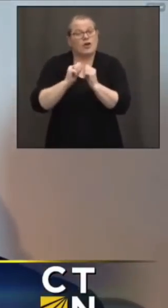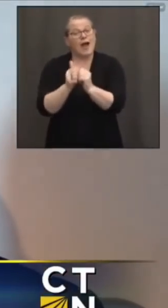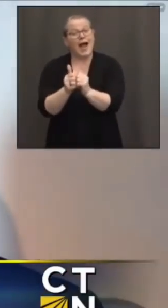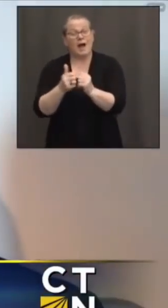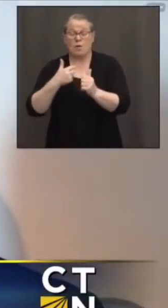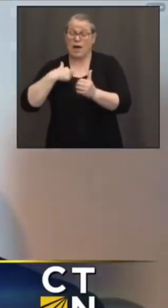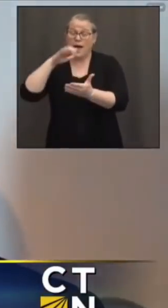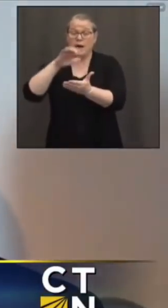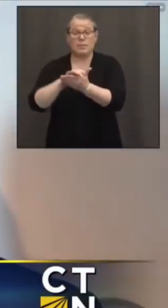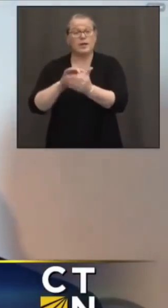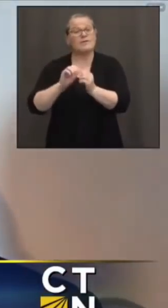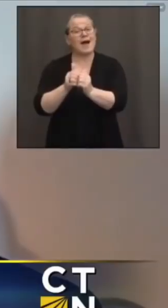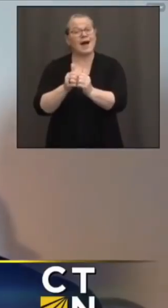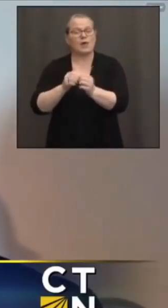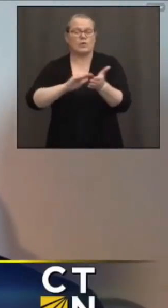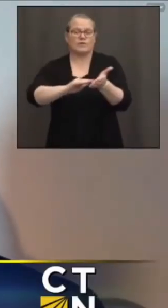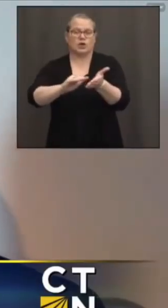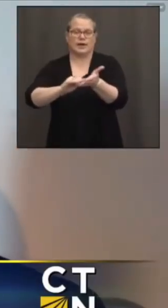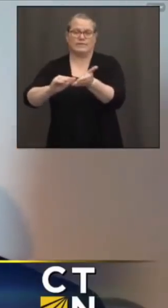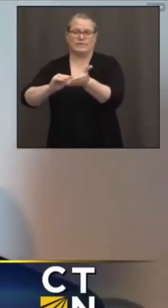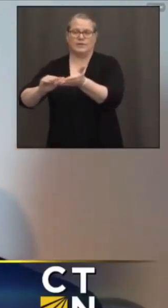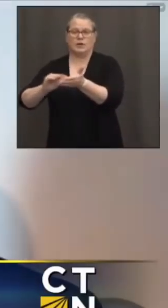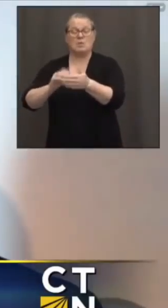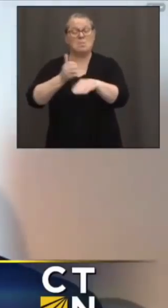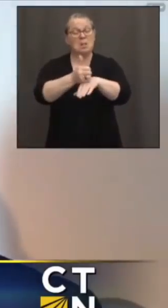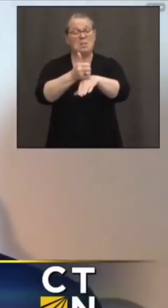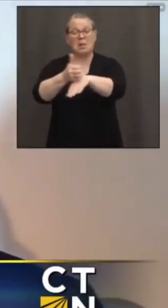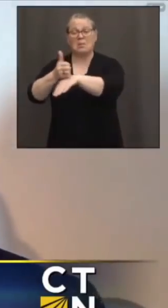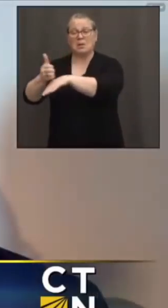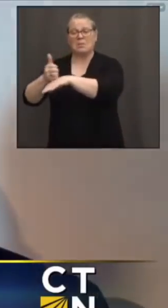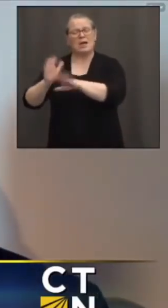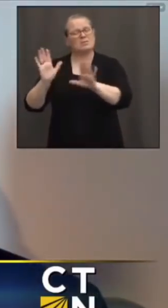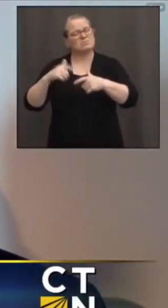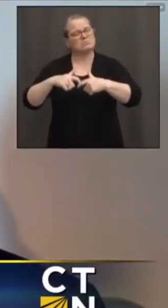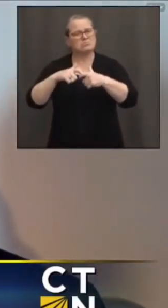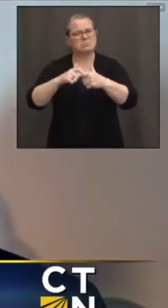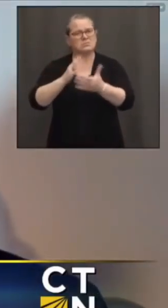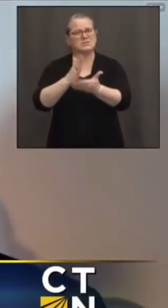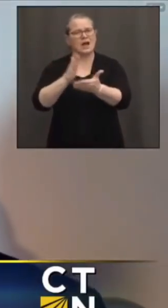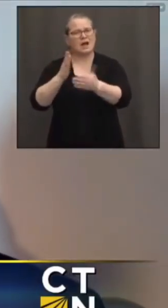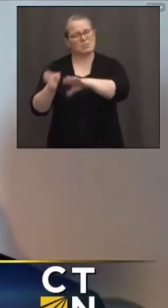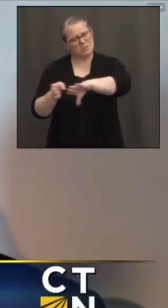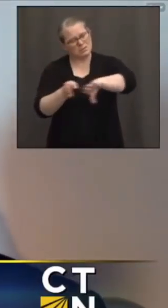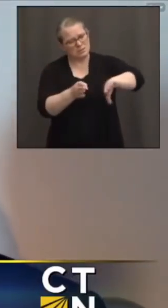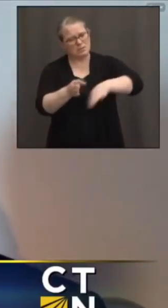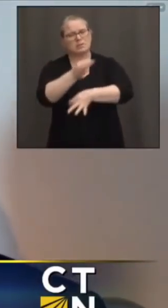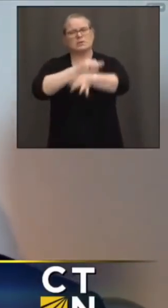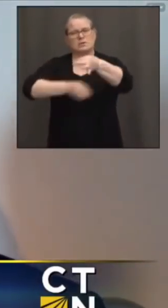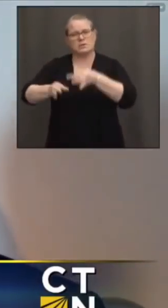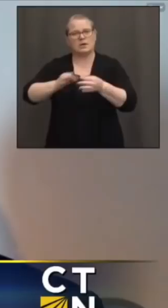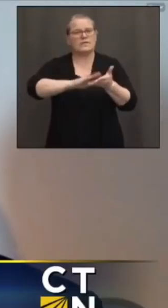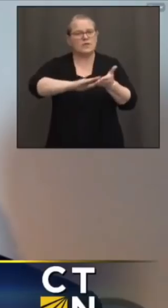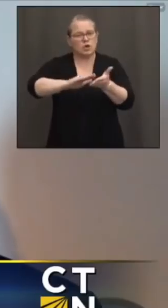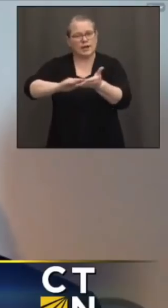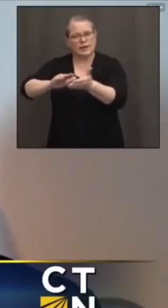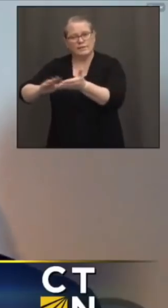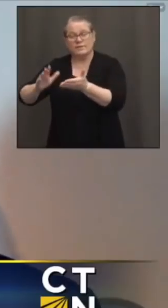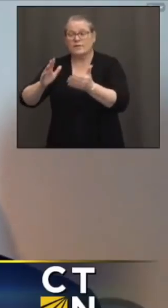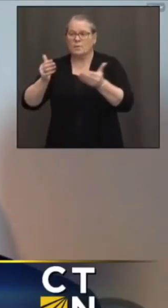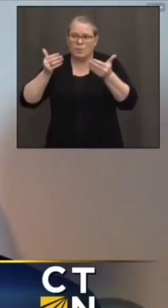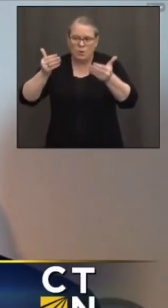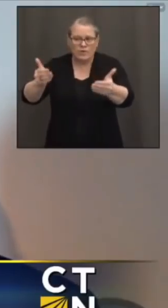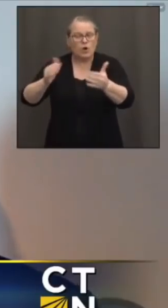Let's stop placing blame on other people and let's just forgive and move forward into how we're going to make our community better.